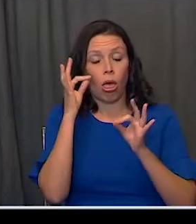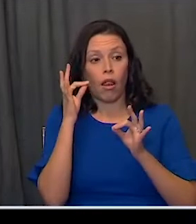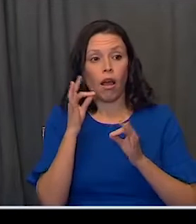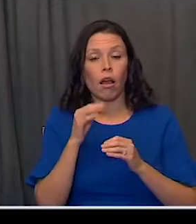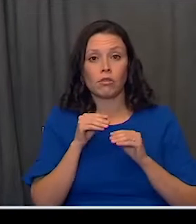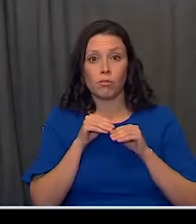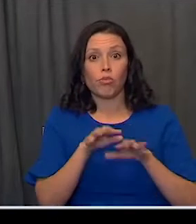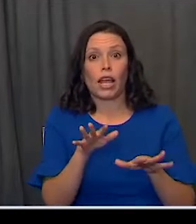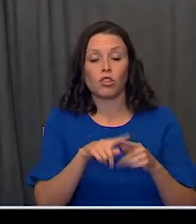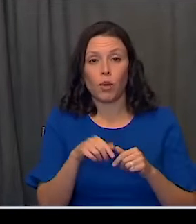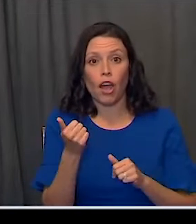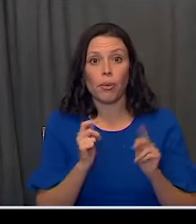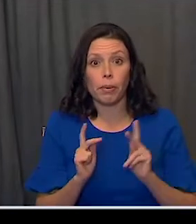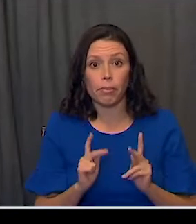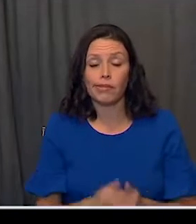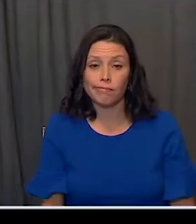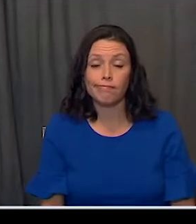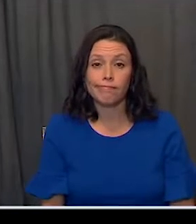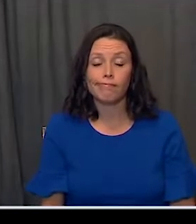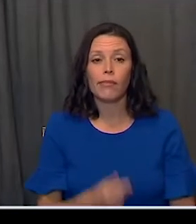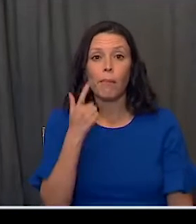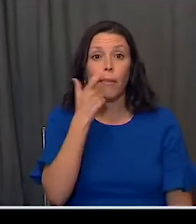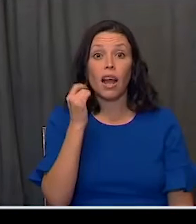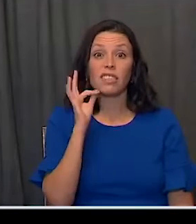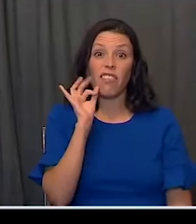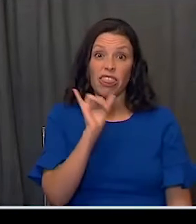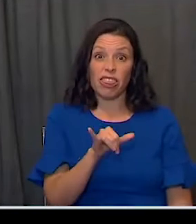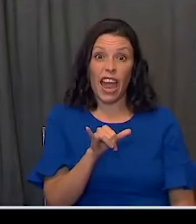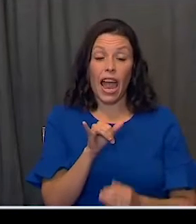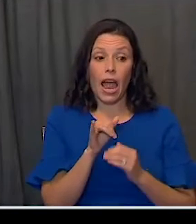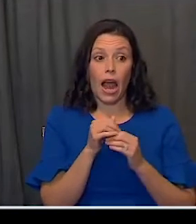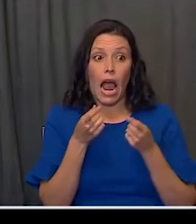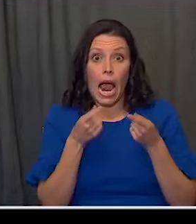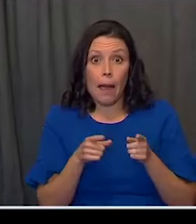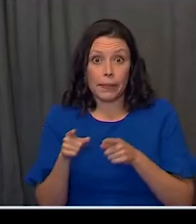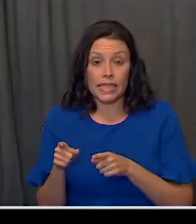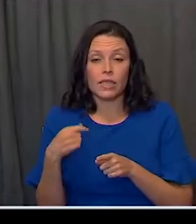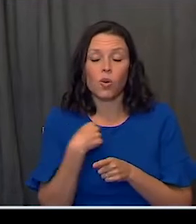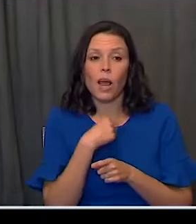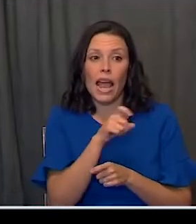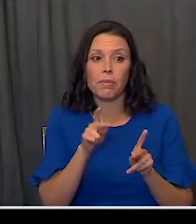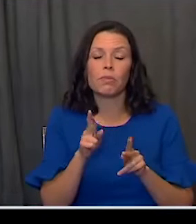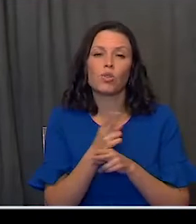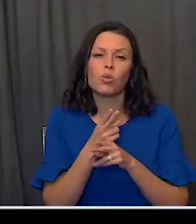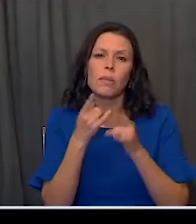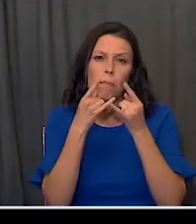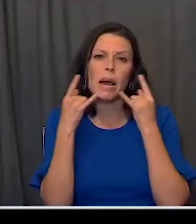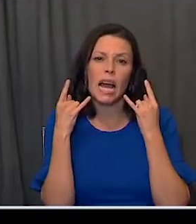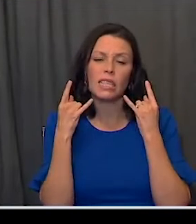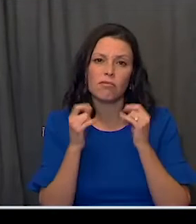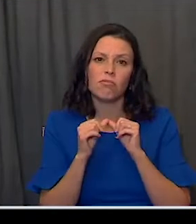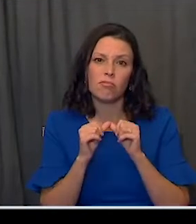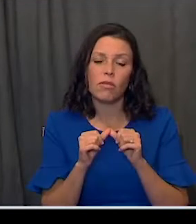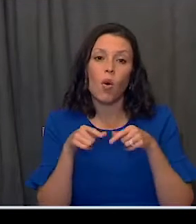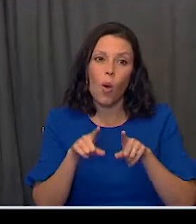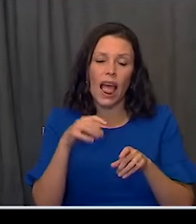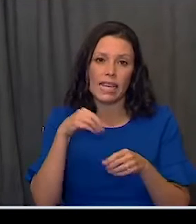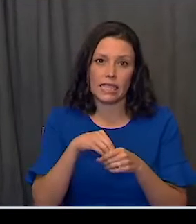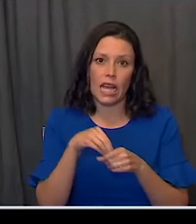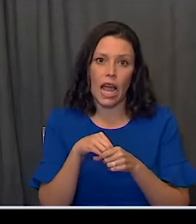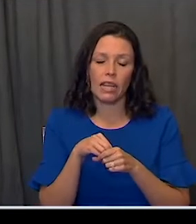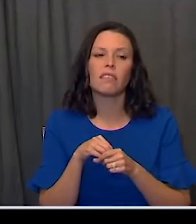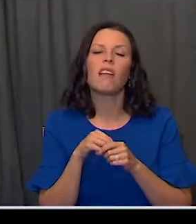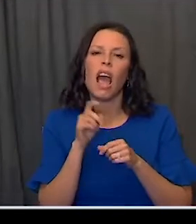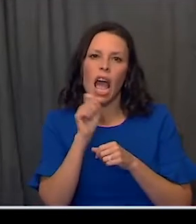virus to others. It is because of this asymptomatic spread that we have asked people to wear masks indoors and to